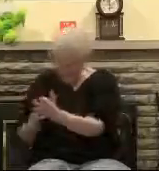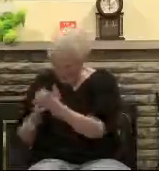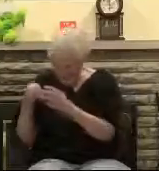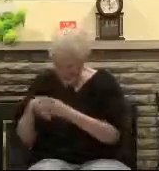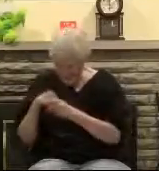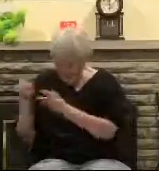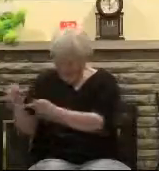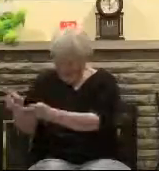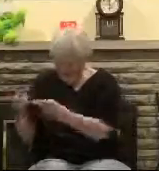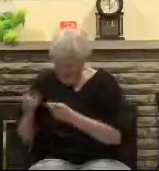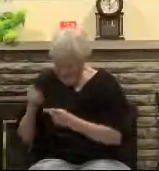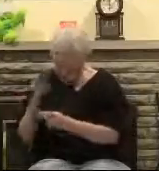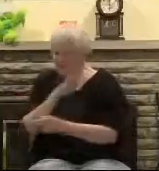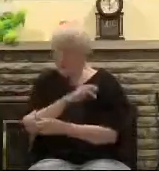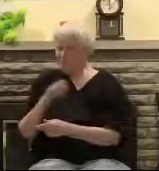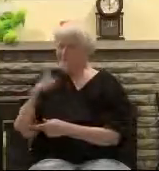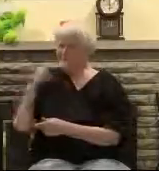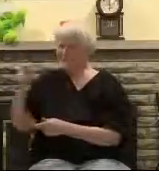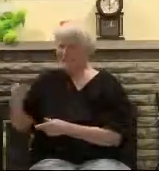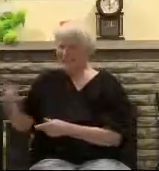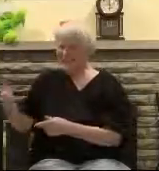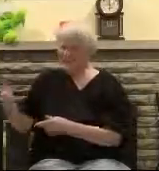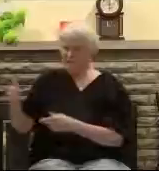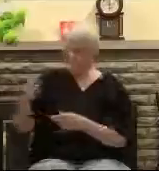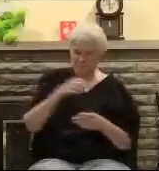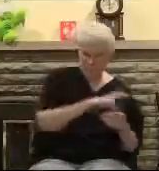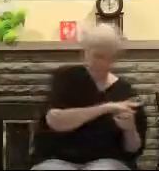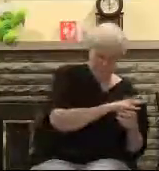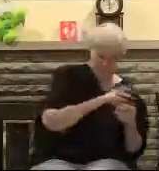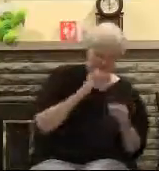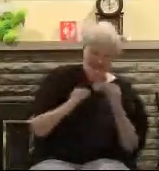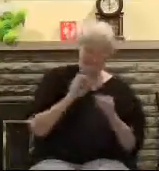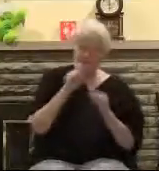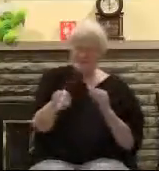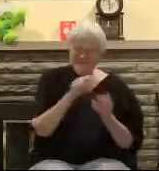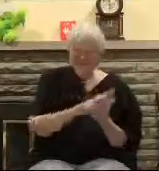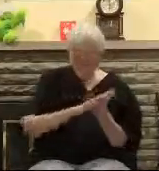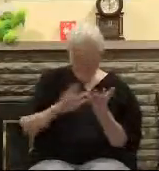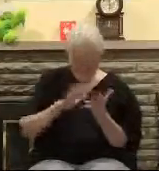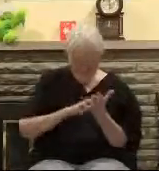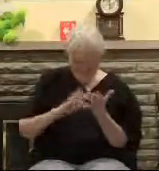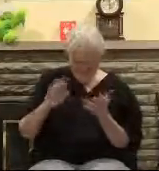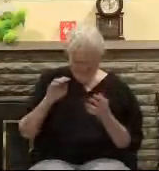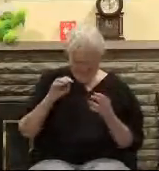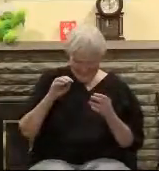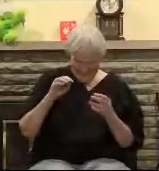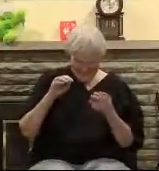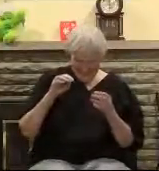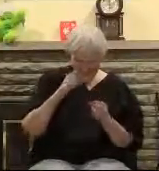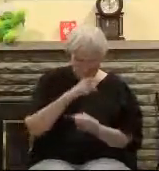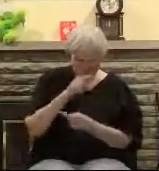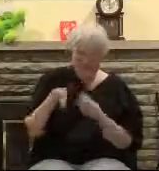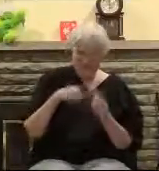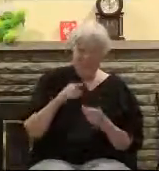And if you study Middle Eastern master-servant relationships when the master folded his